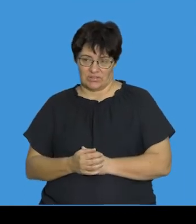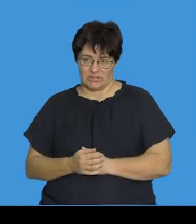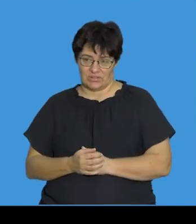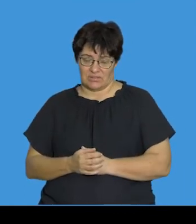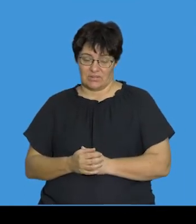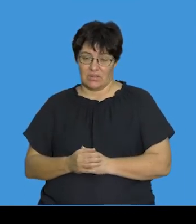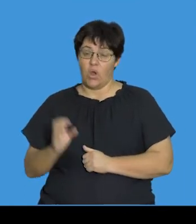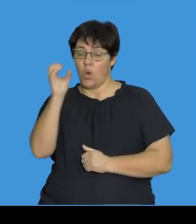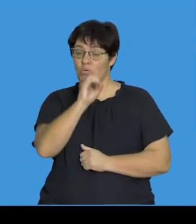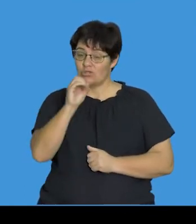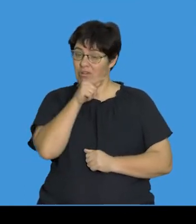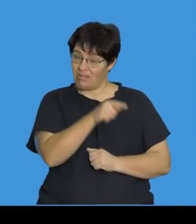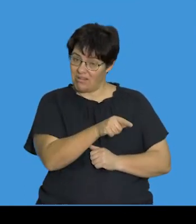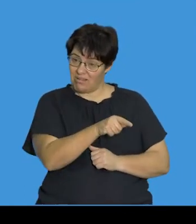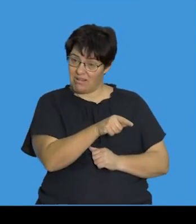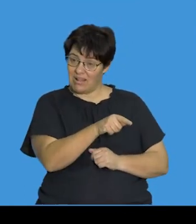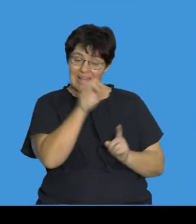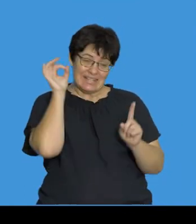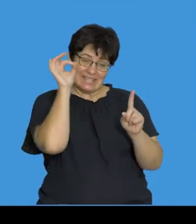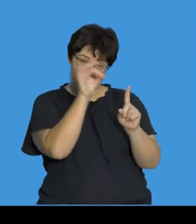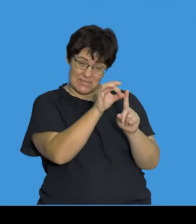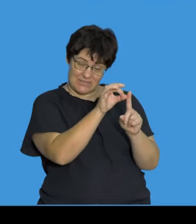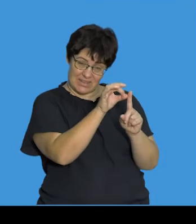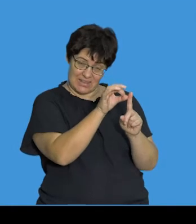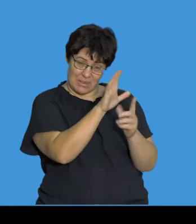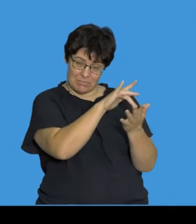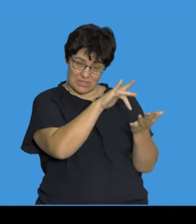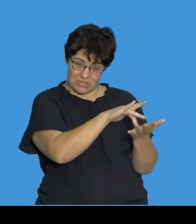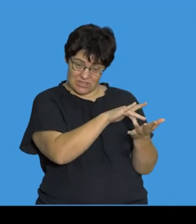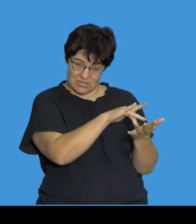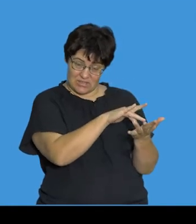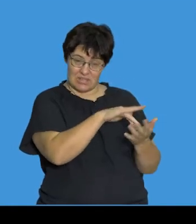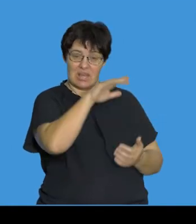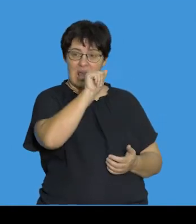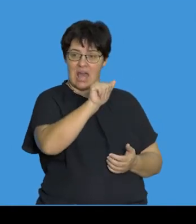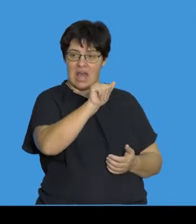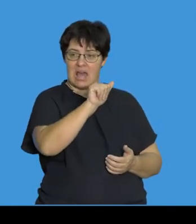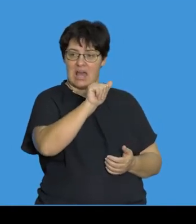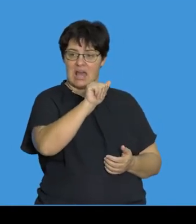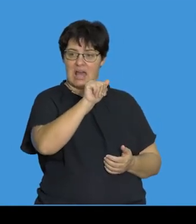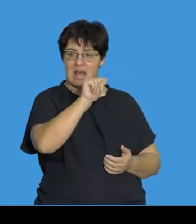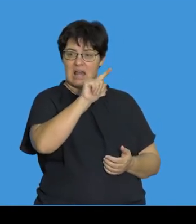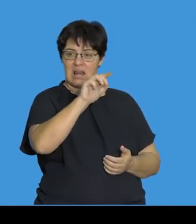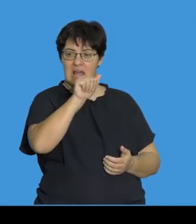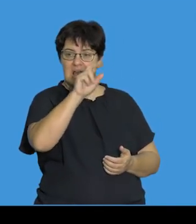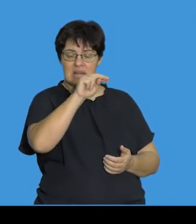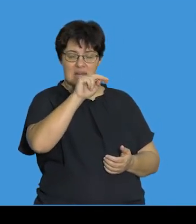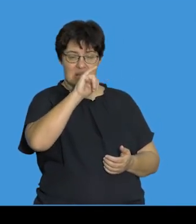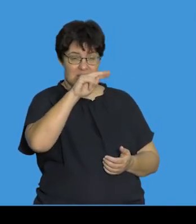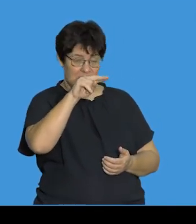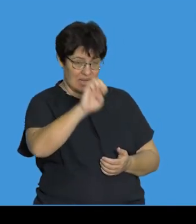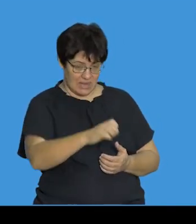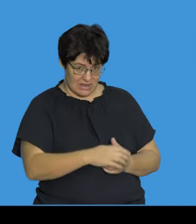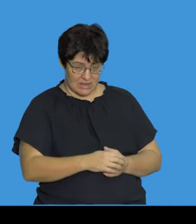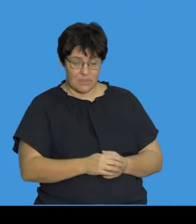So we had the original amino acid at that specific position called alanine, with the